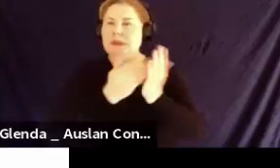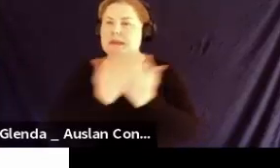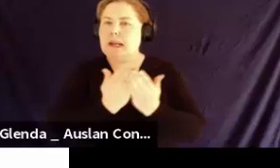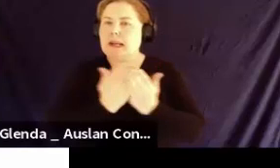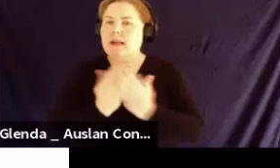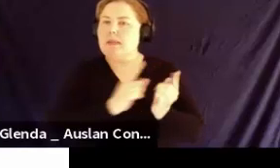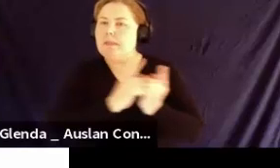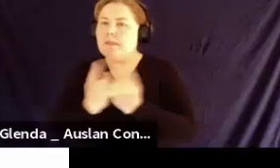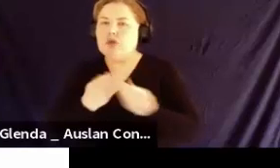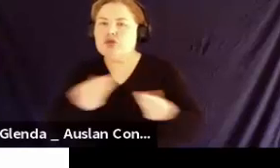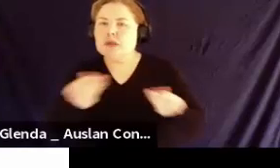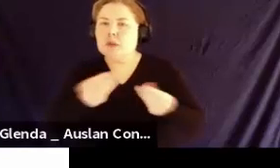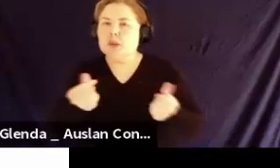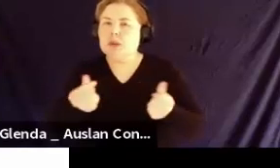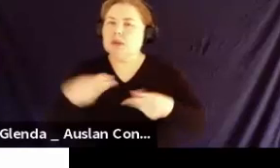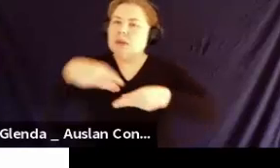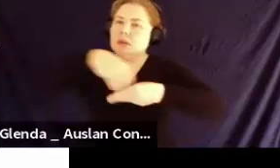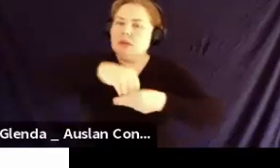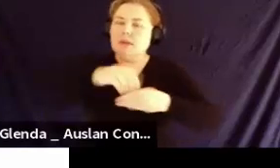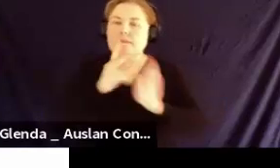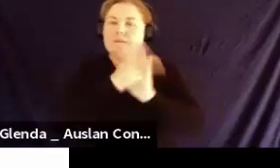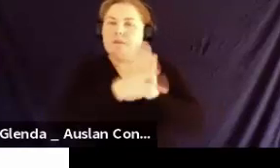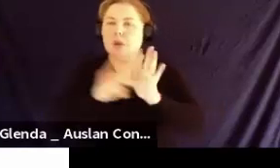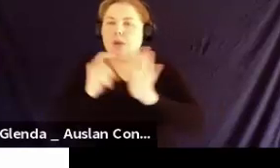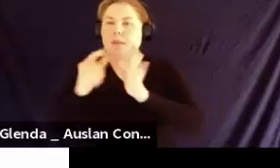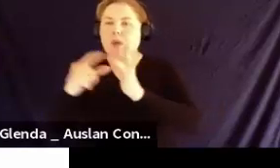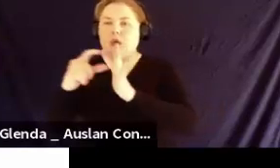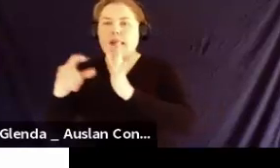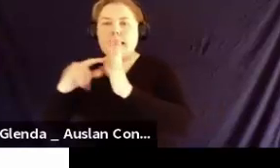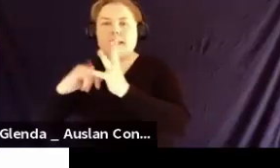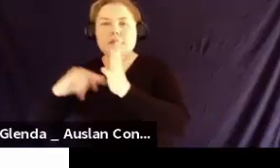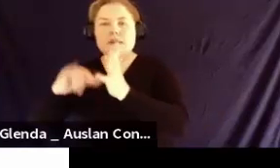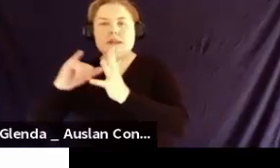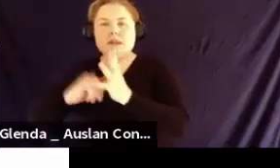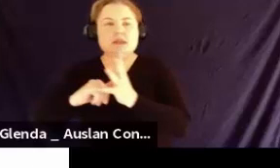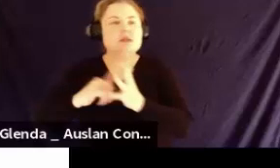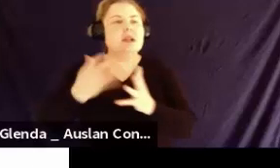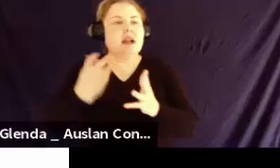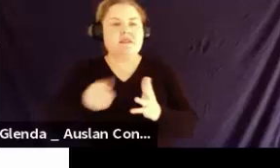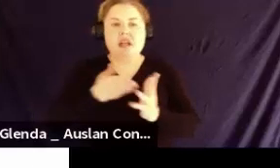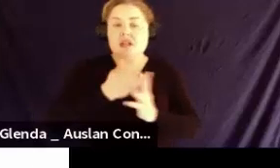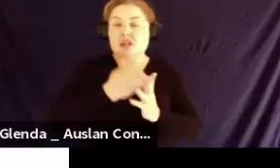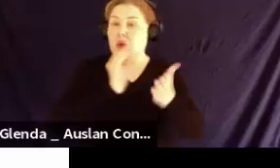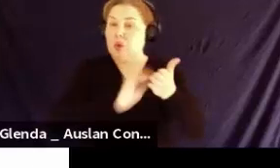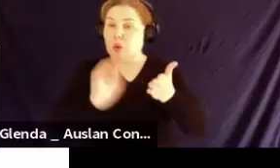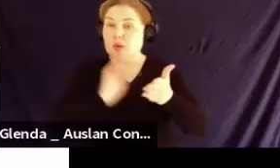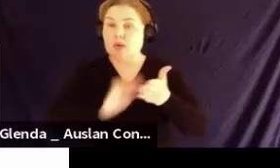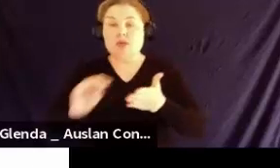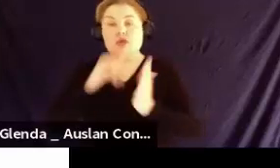videos and podcasts. Access to note-taking and transcripts. Access to the use of technology.